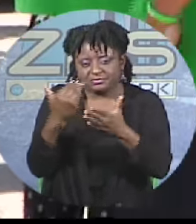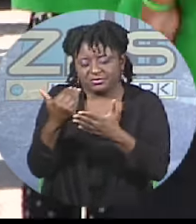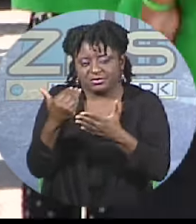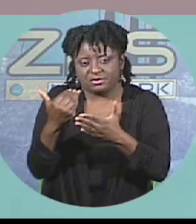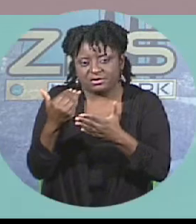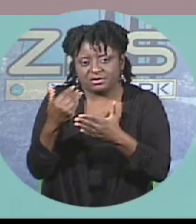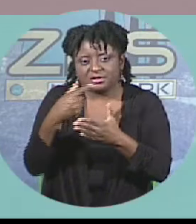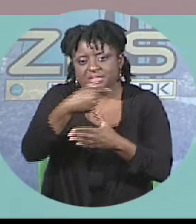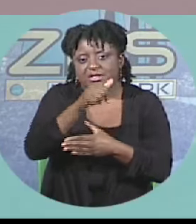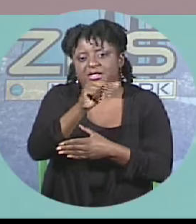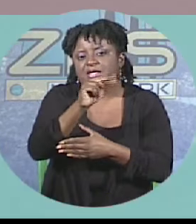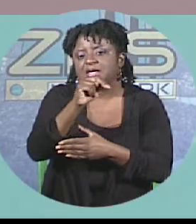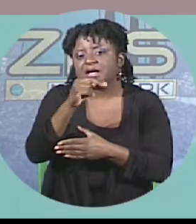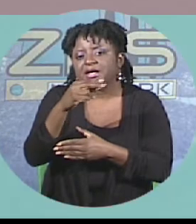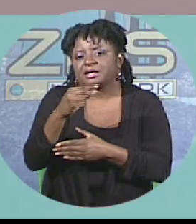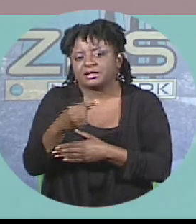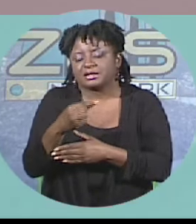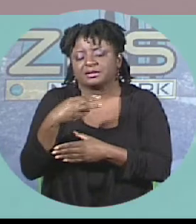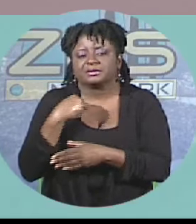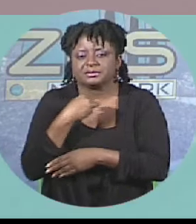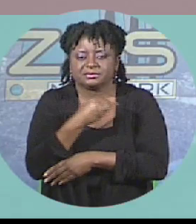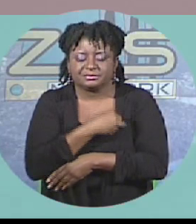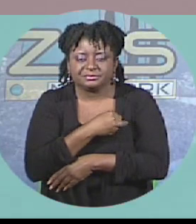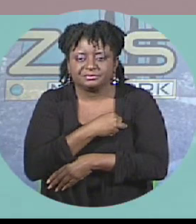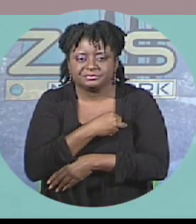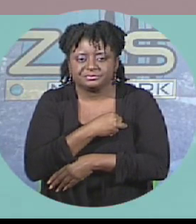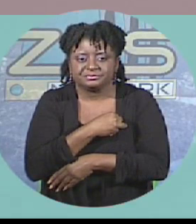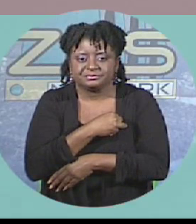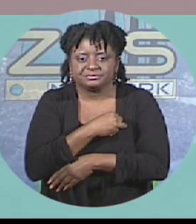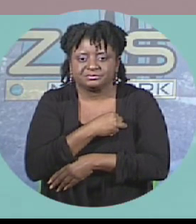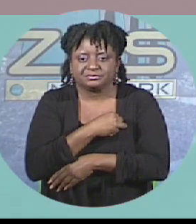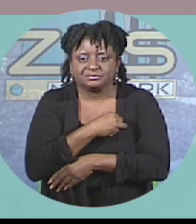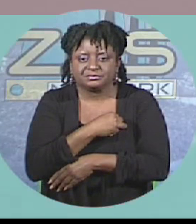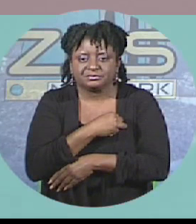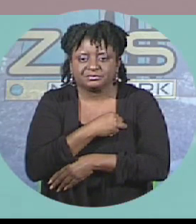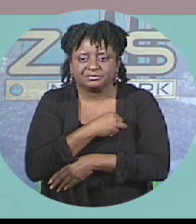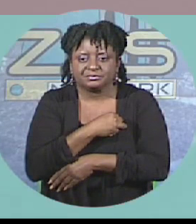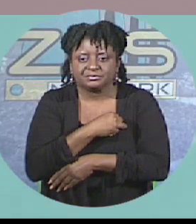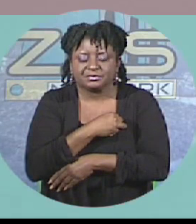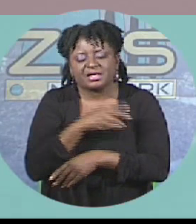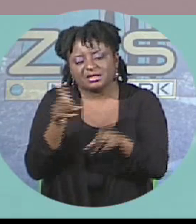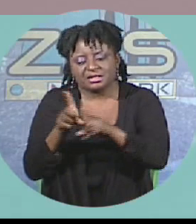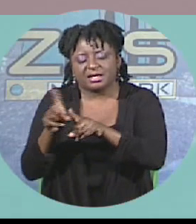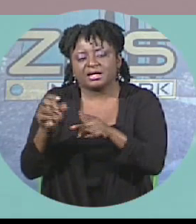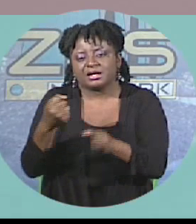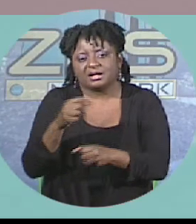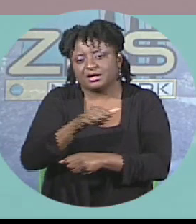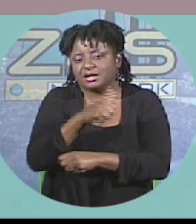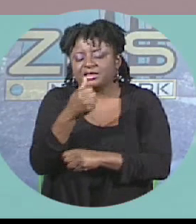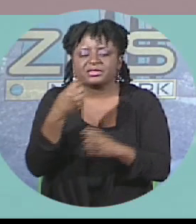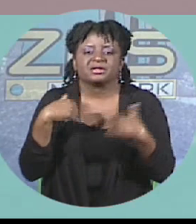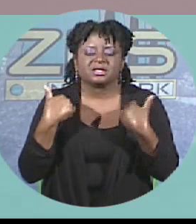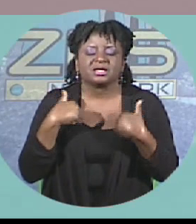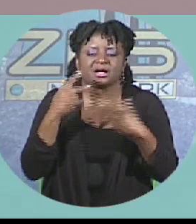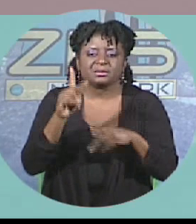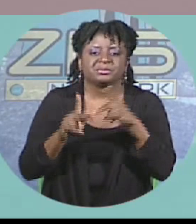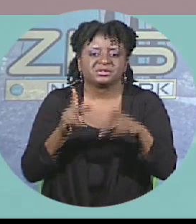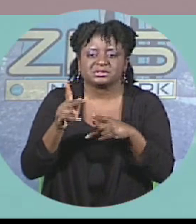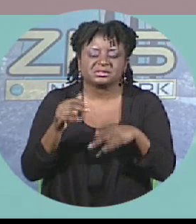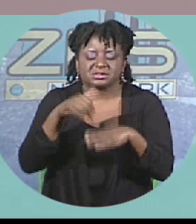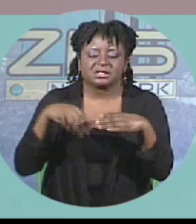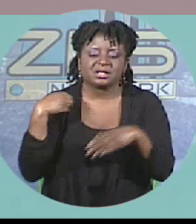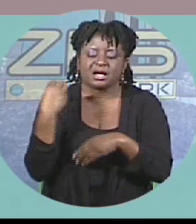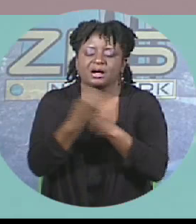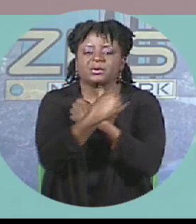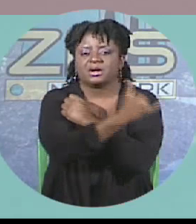a gangbanger. A gangbanger as so many other young persons, too many other young persons in our